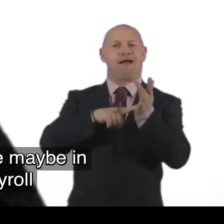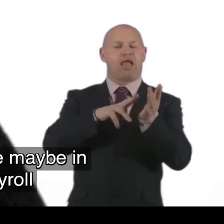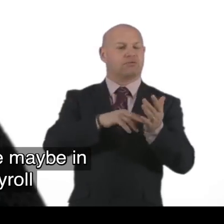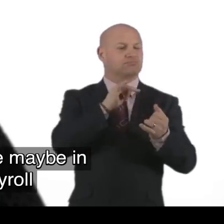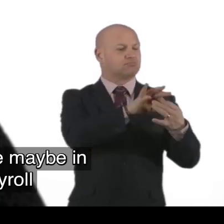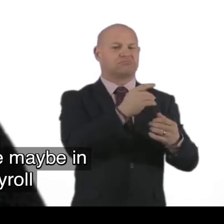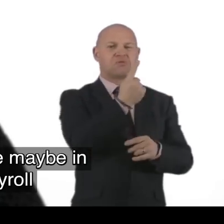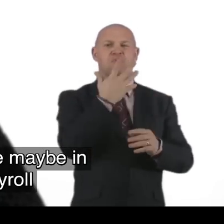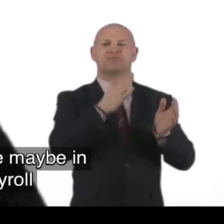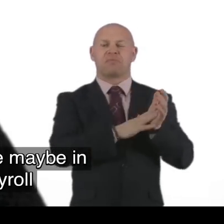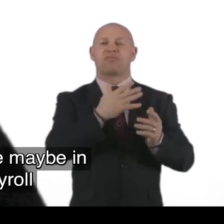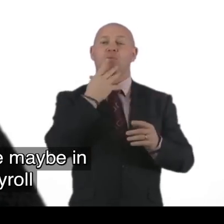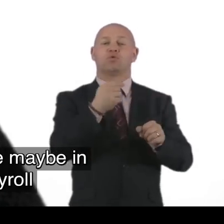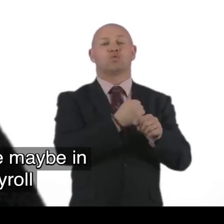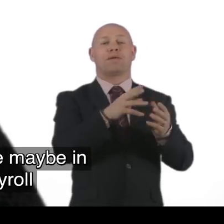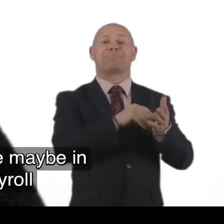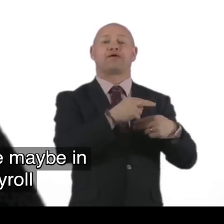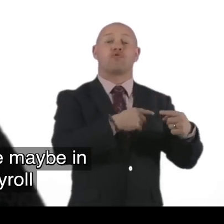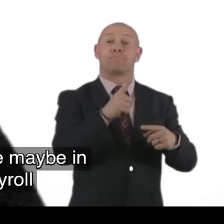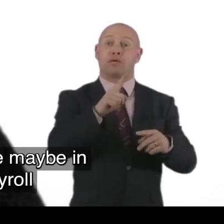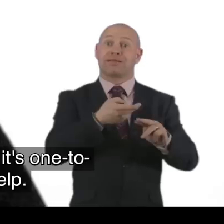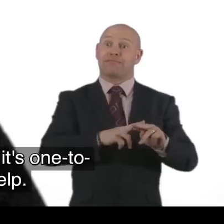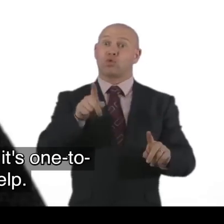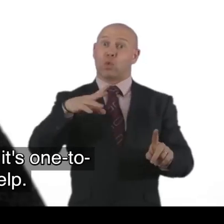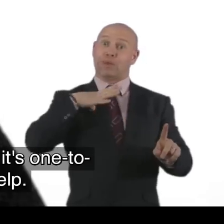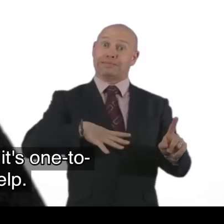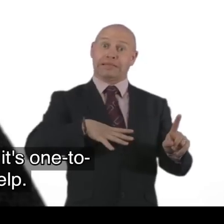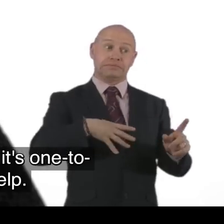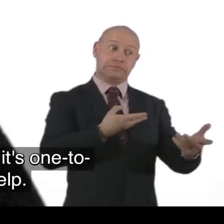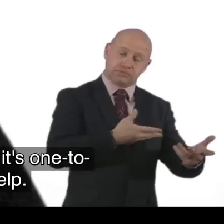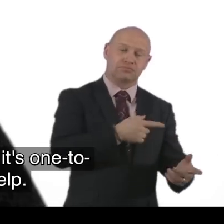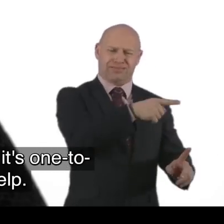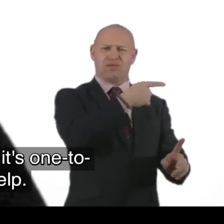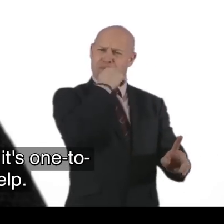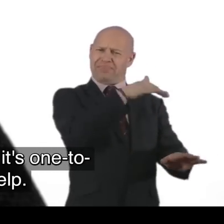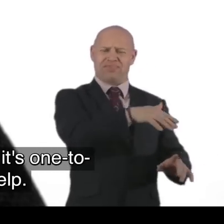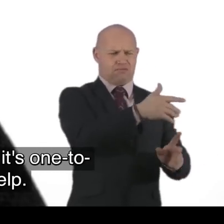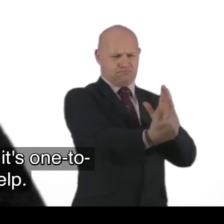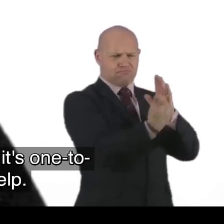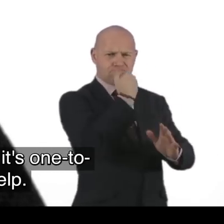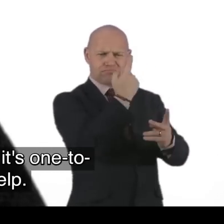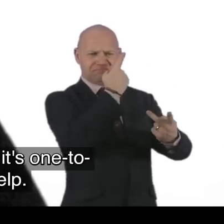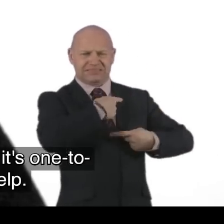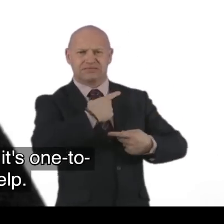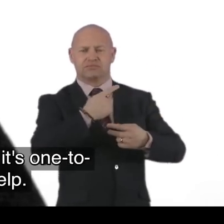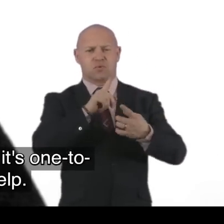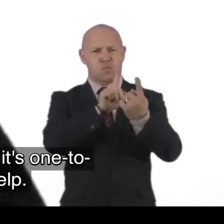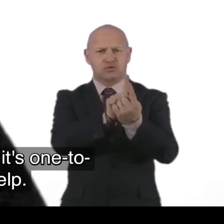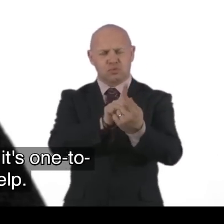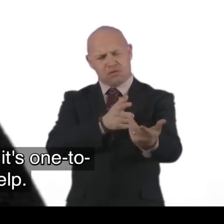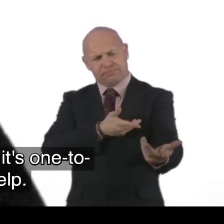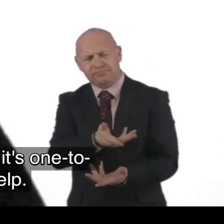contact with. ALN. Once a month. When you're doing the payroll. But if you need them. They will come out. And.